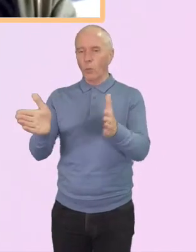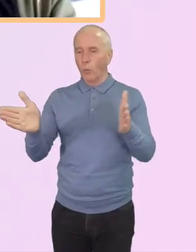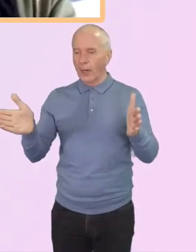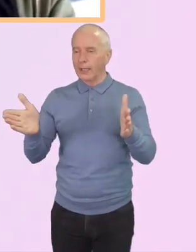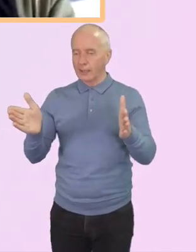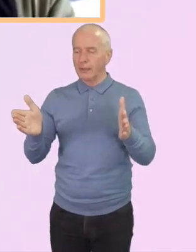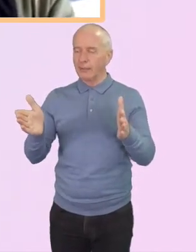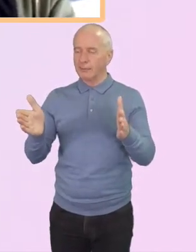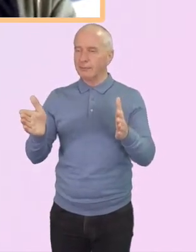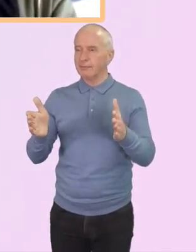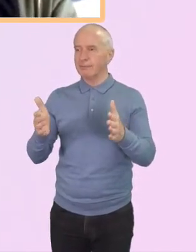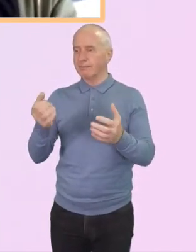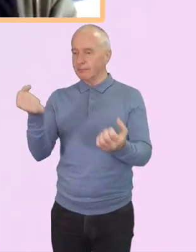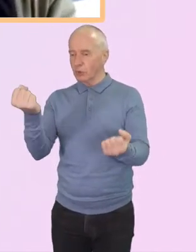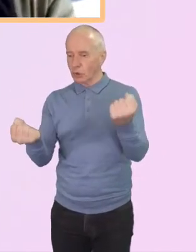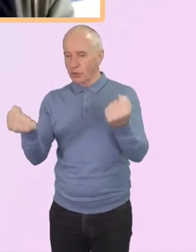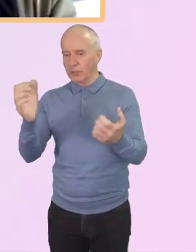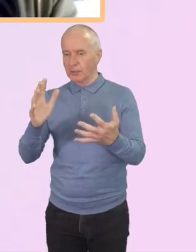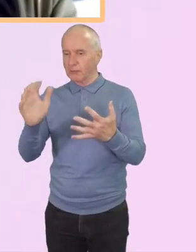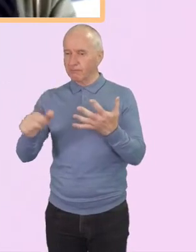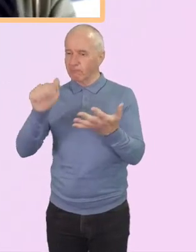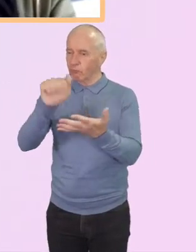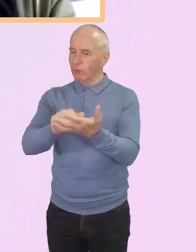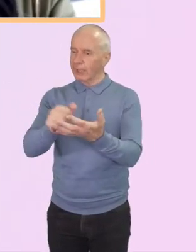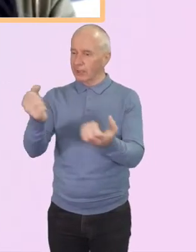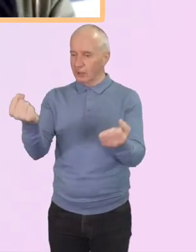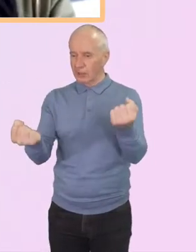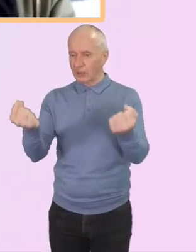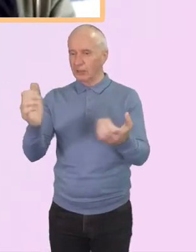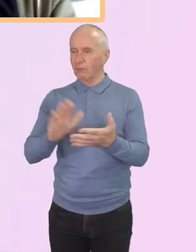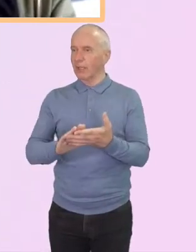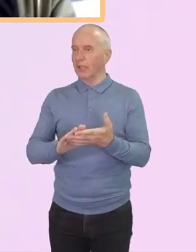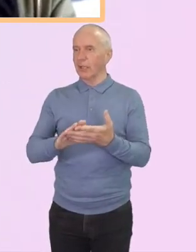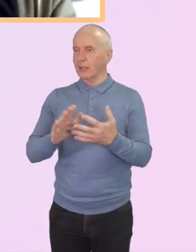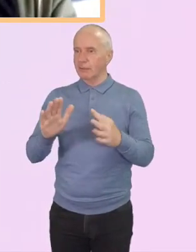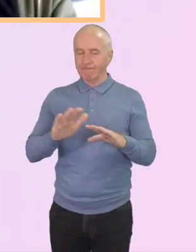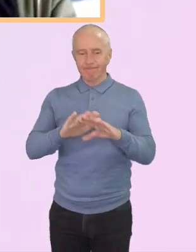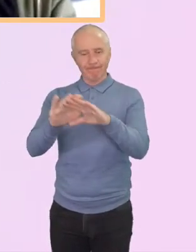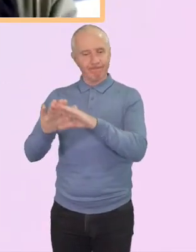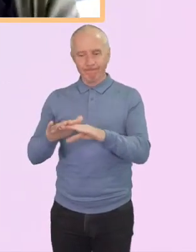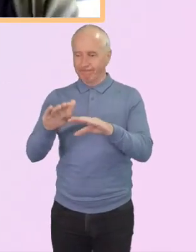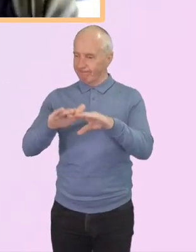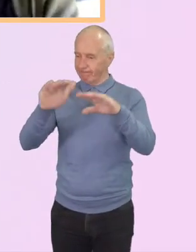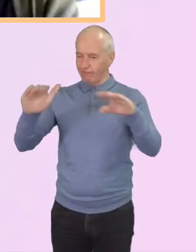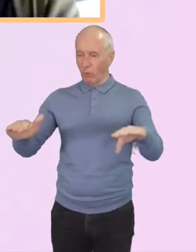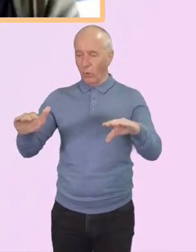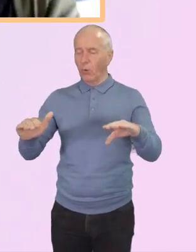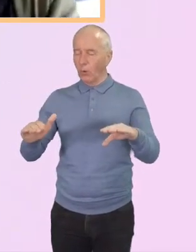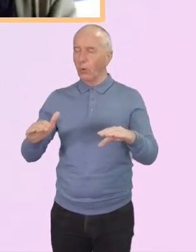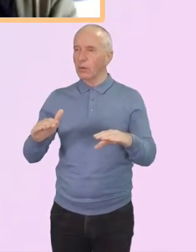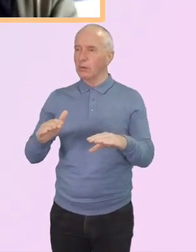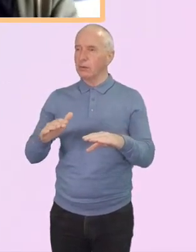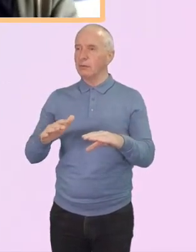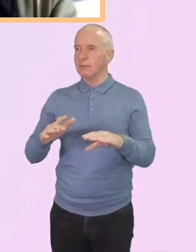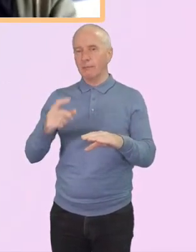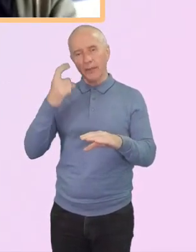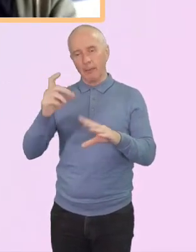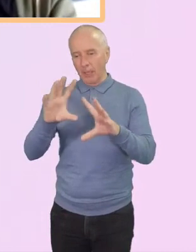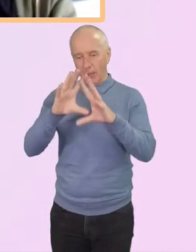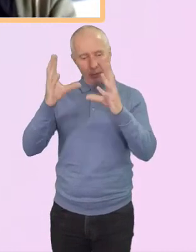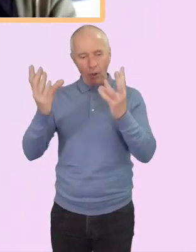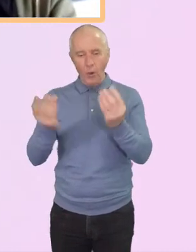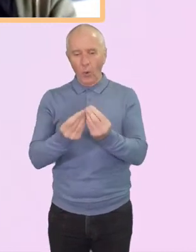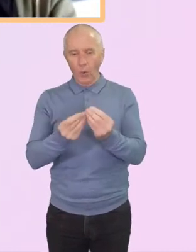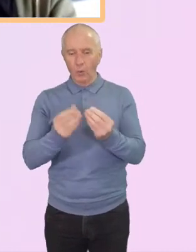So justice, righteousness, commonwealth for all is in there too. So therefore we look at the whole of that